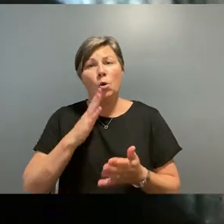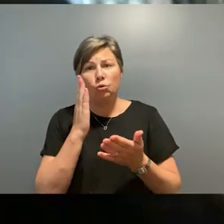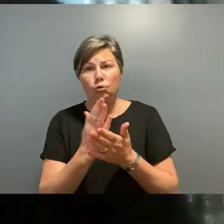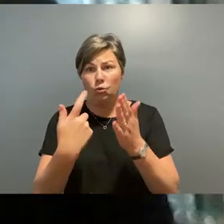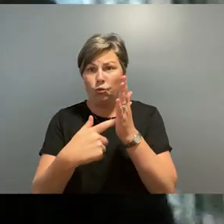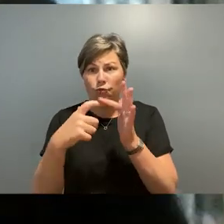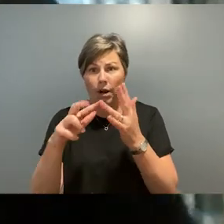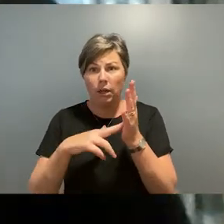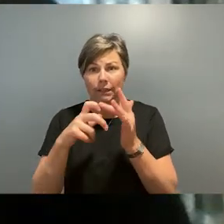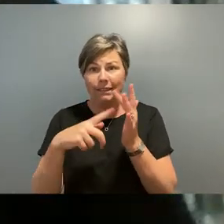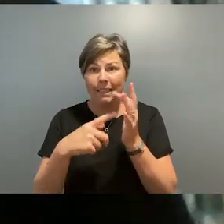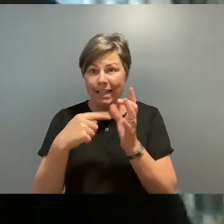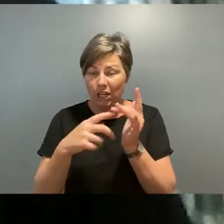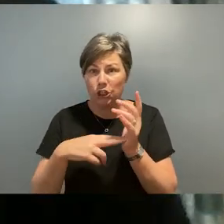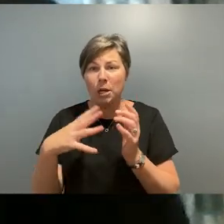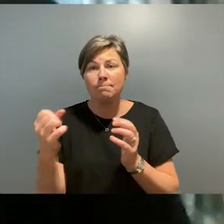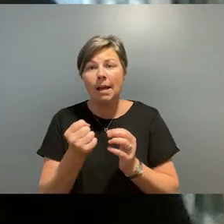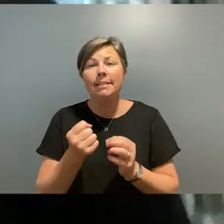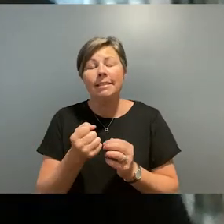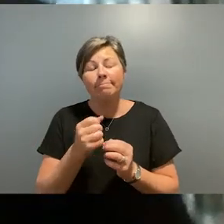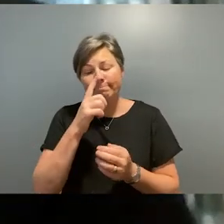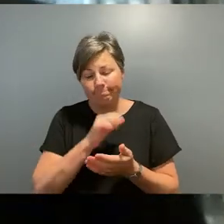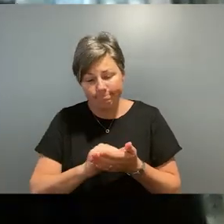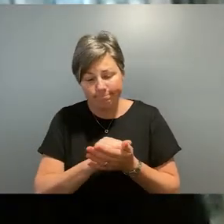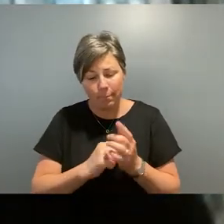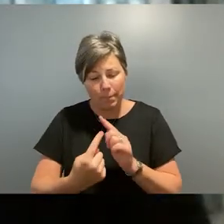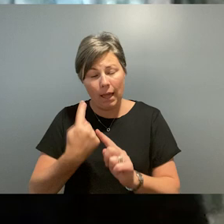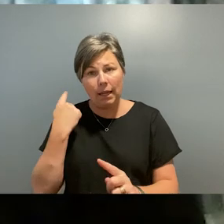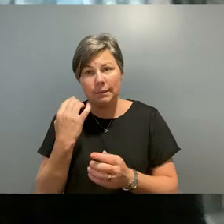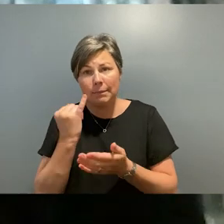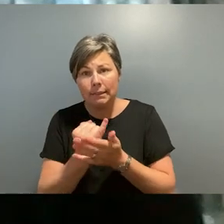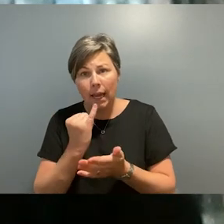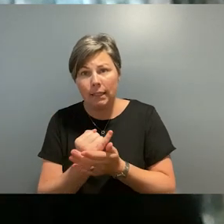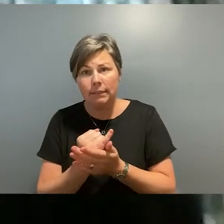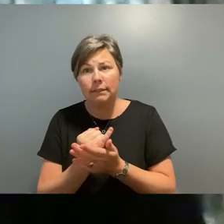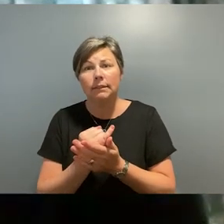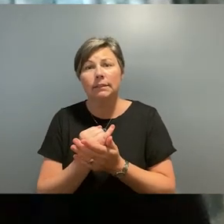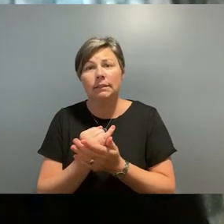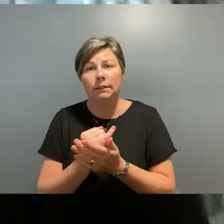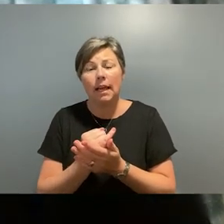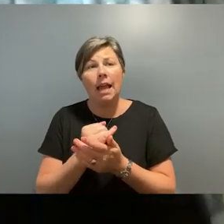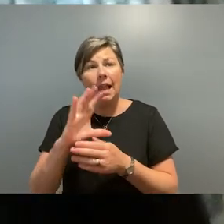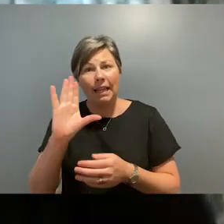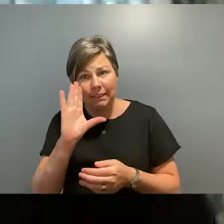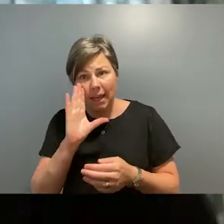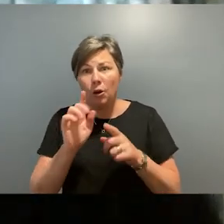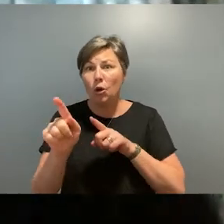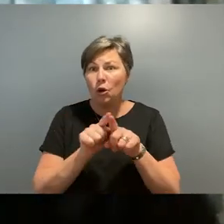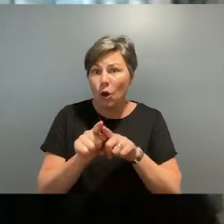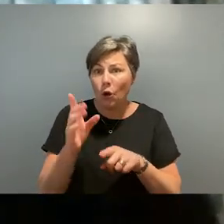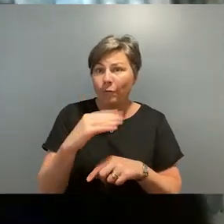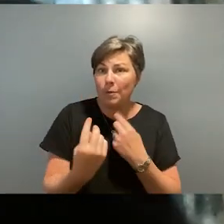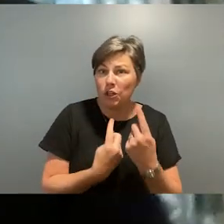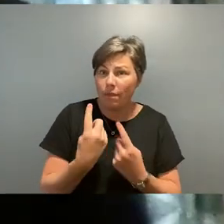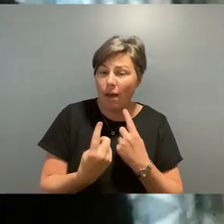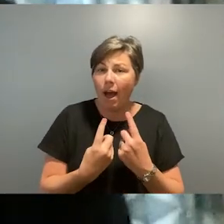we must listen to each other, learn from past mistakes, and never allow the past to happen again, those negative sides of our